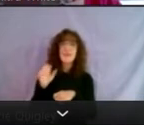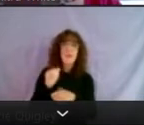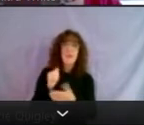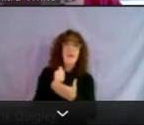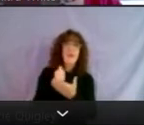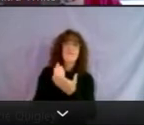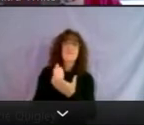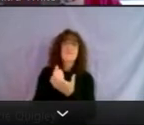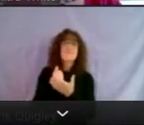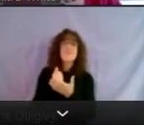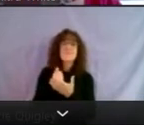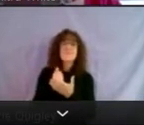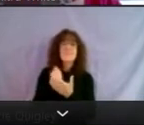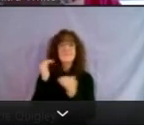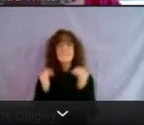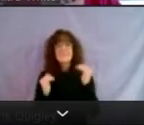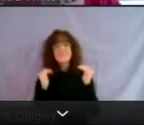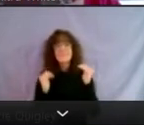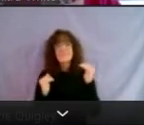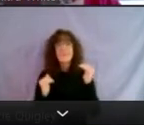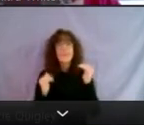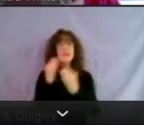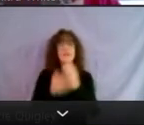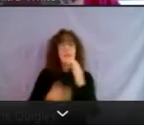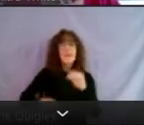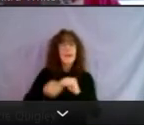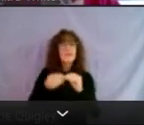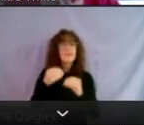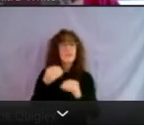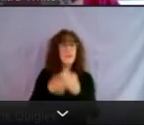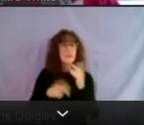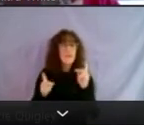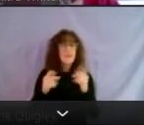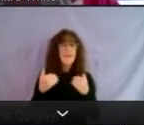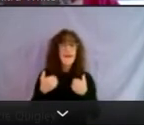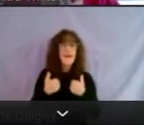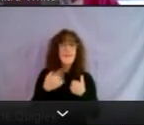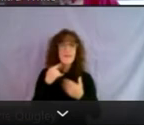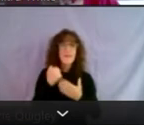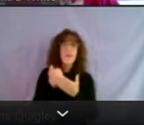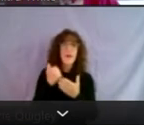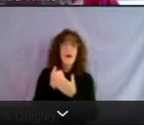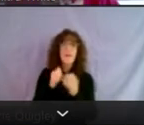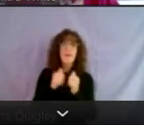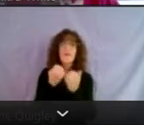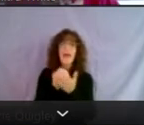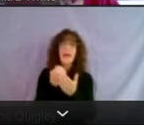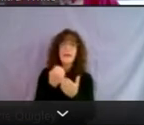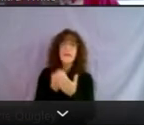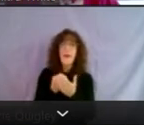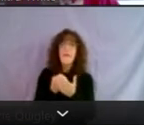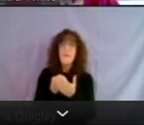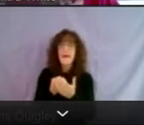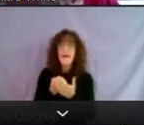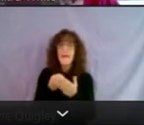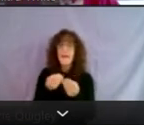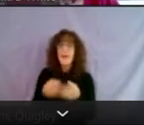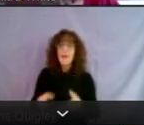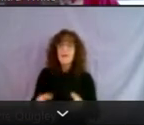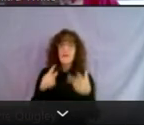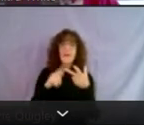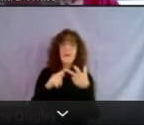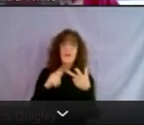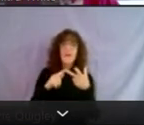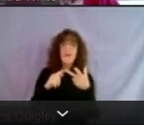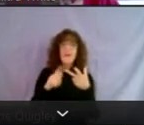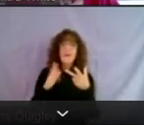offset some of the additional costs that people will have, and that'll help out with economic losses. And then the third one